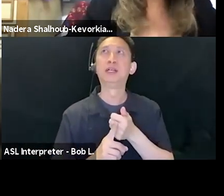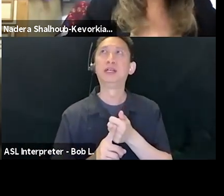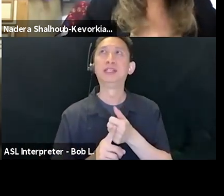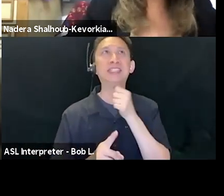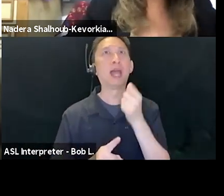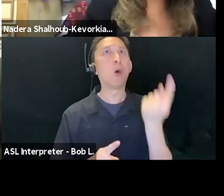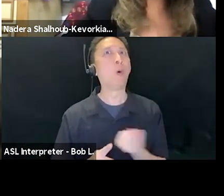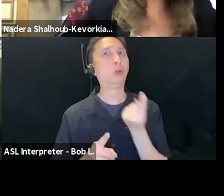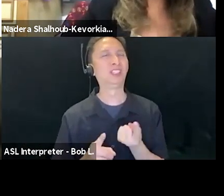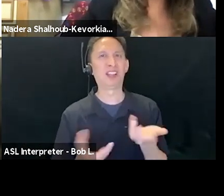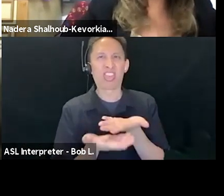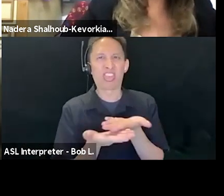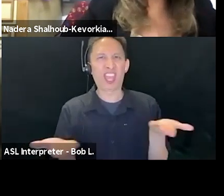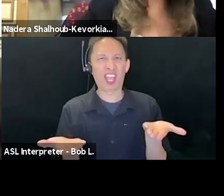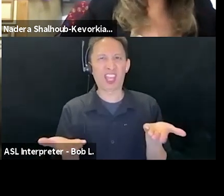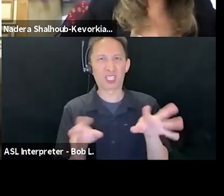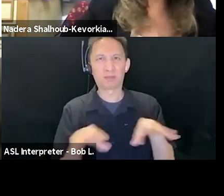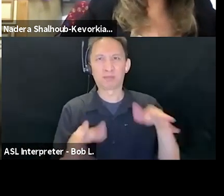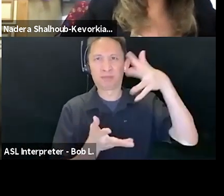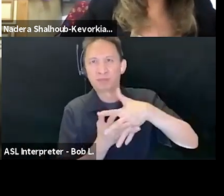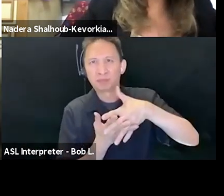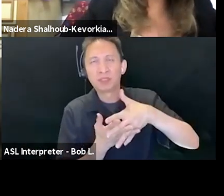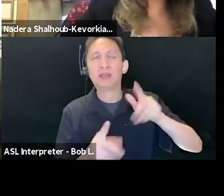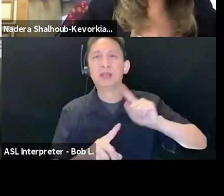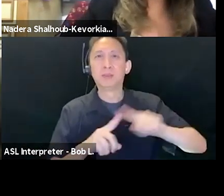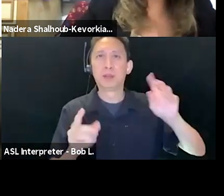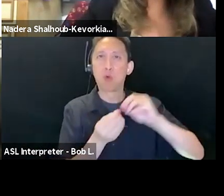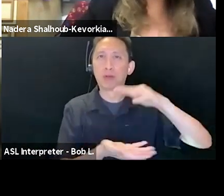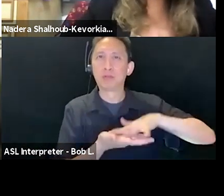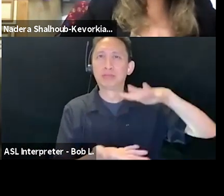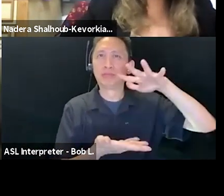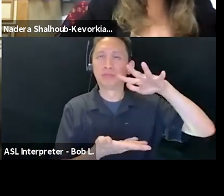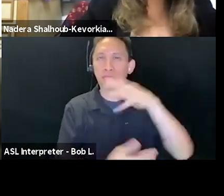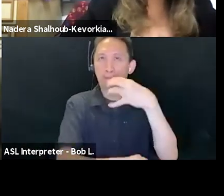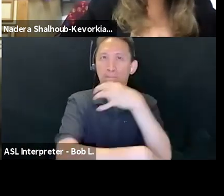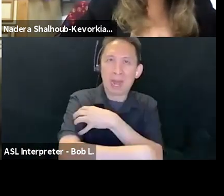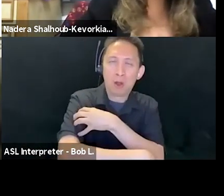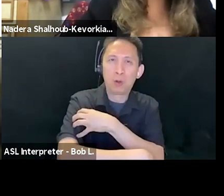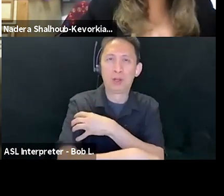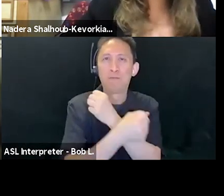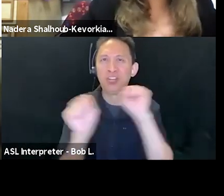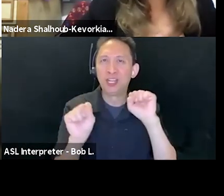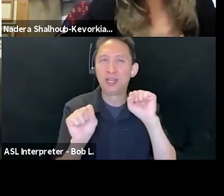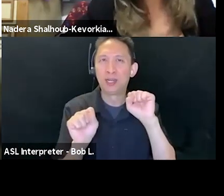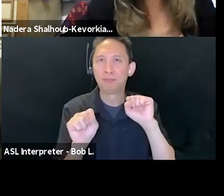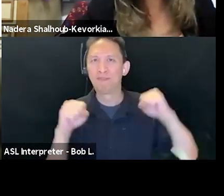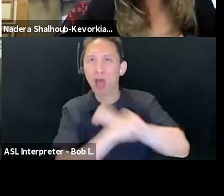We can see it, you know, when people refer to Israel-Palestine, which they, which they often do, and they, they do it sort of casually sometimes.